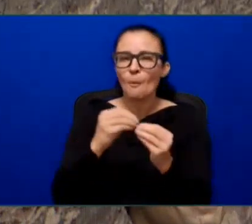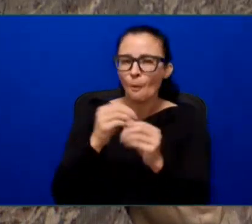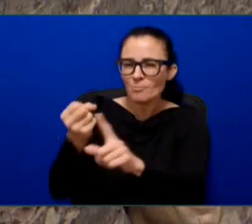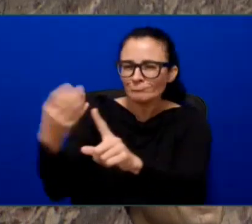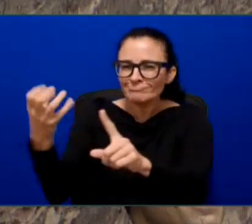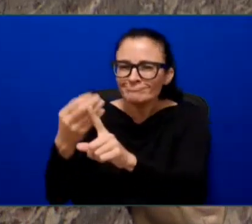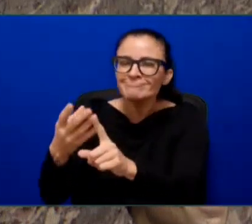Thank you all. you. Thank